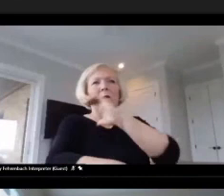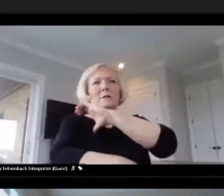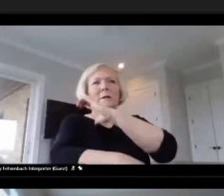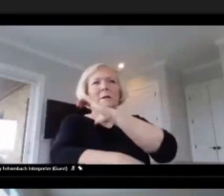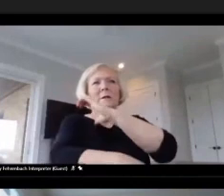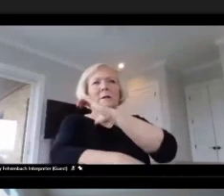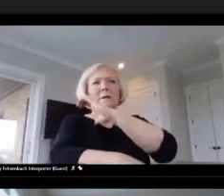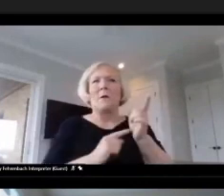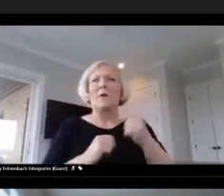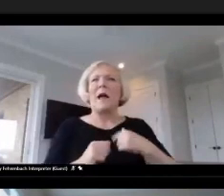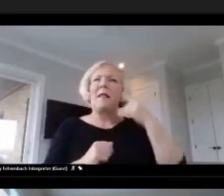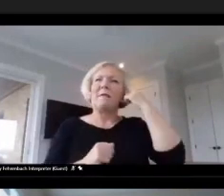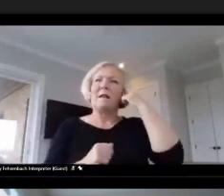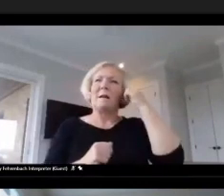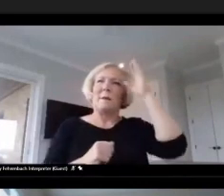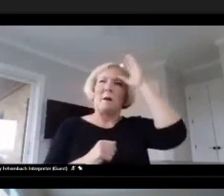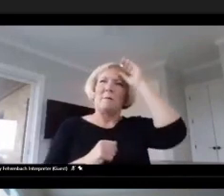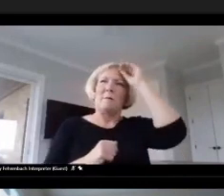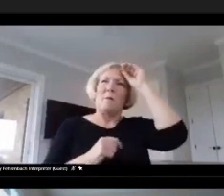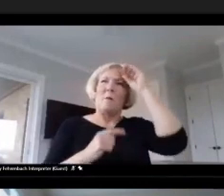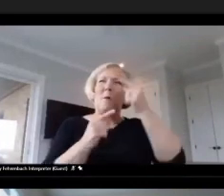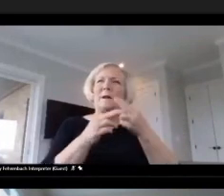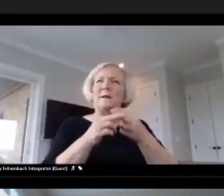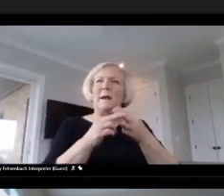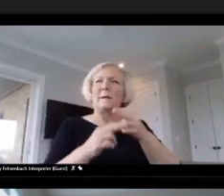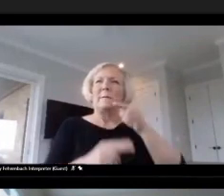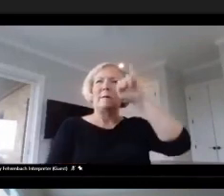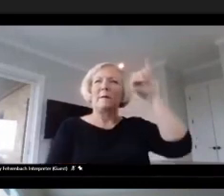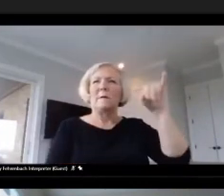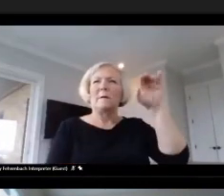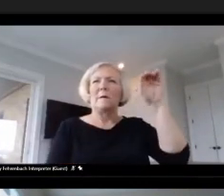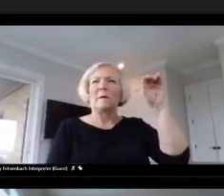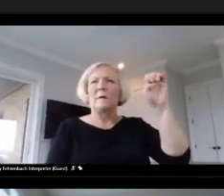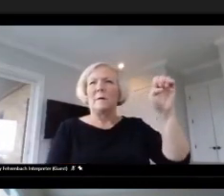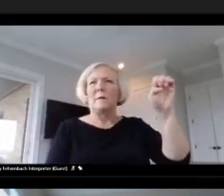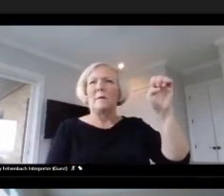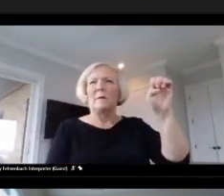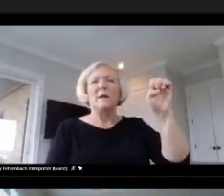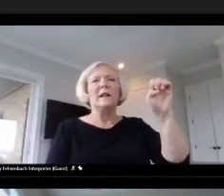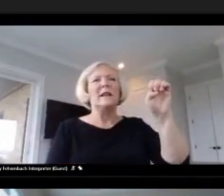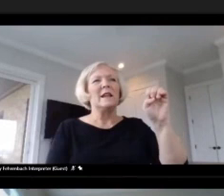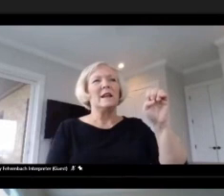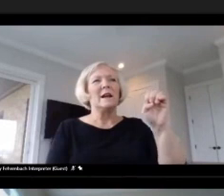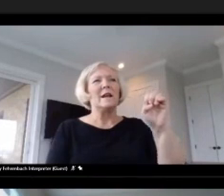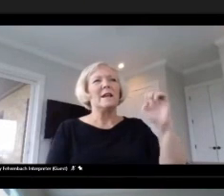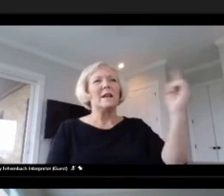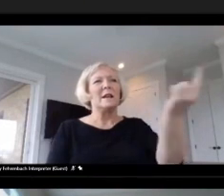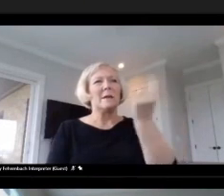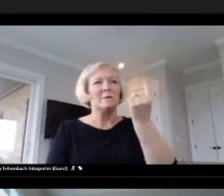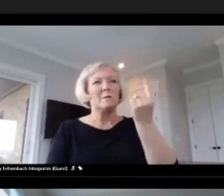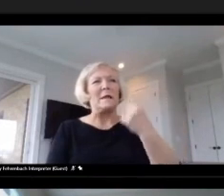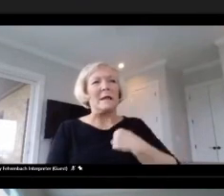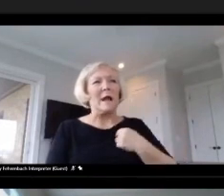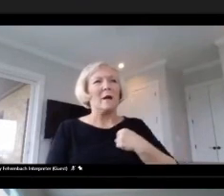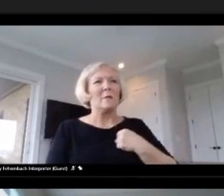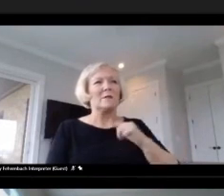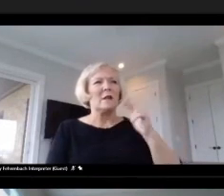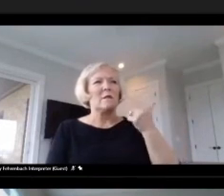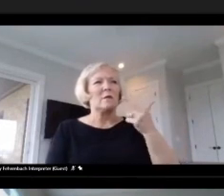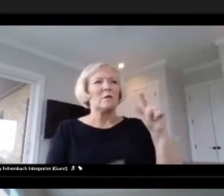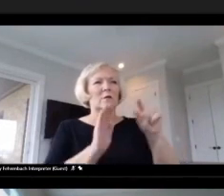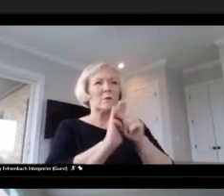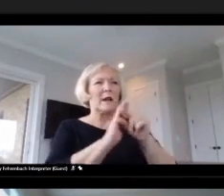boy named Joe and how he came to me as a third grade teacher and could not read at all.